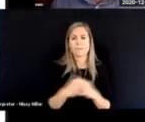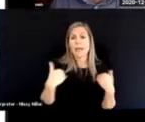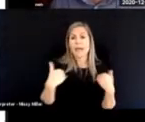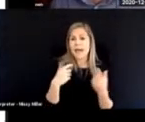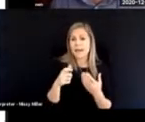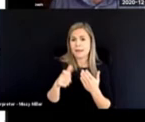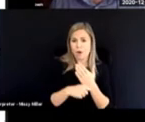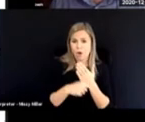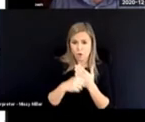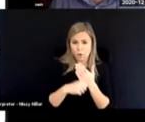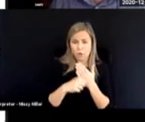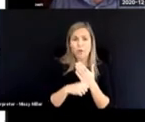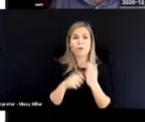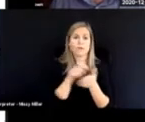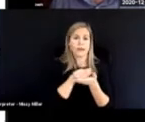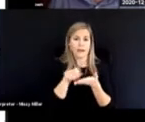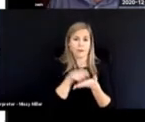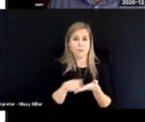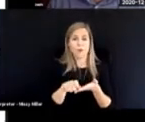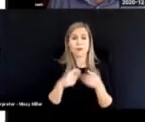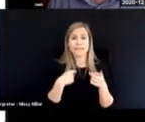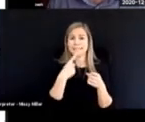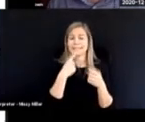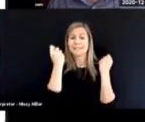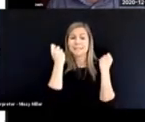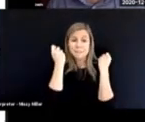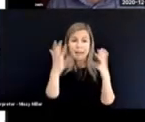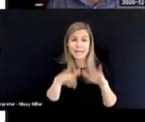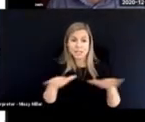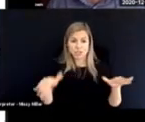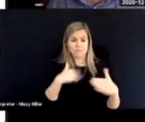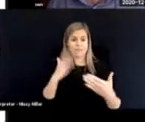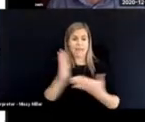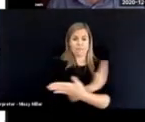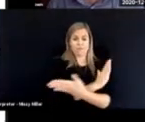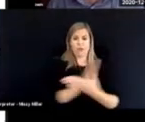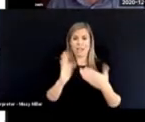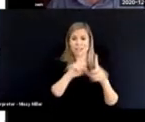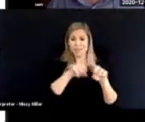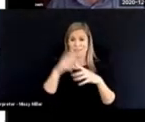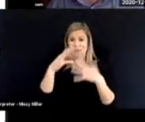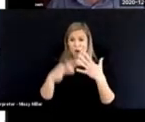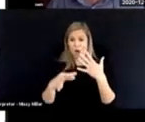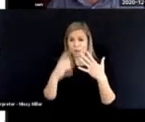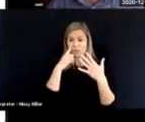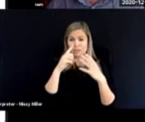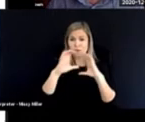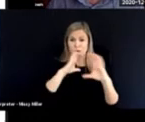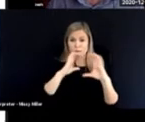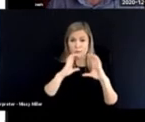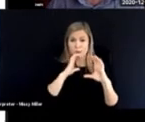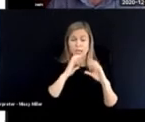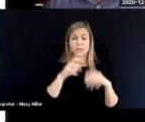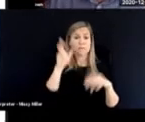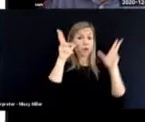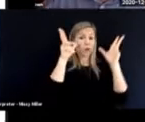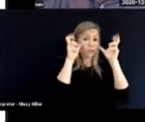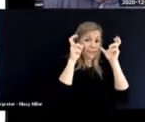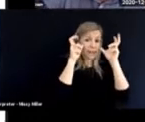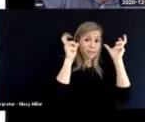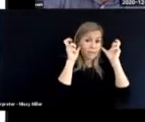article some time ago. Many children, if they have a range of communication options available to them.